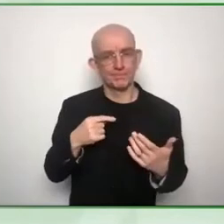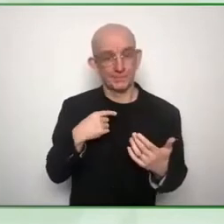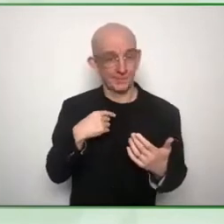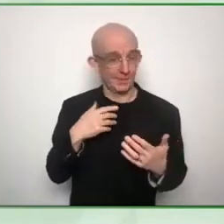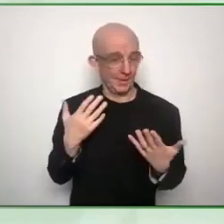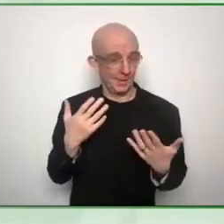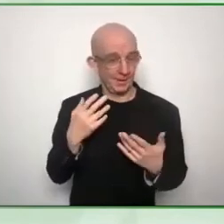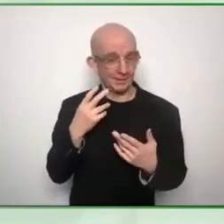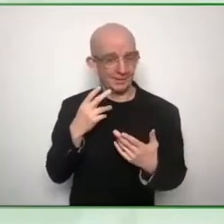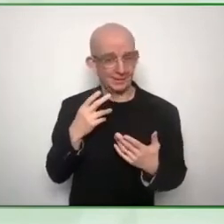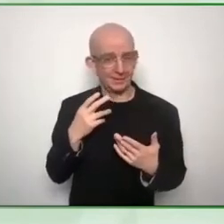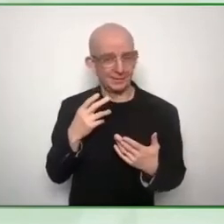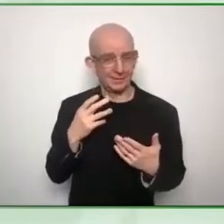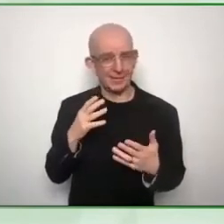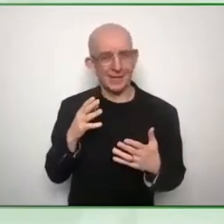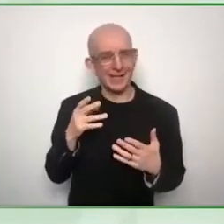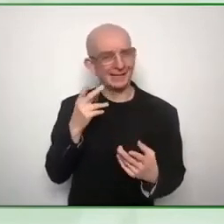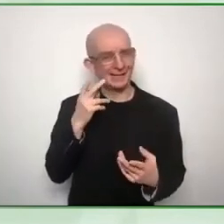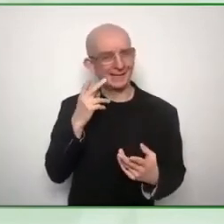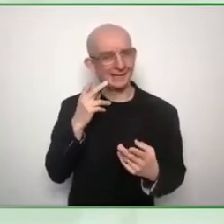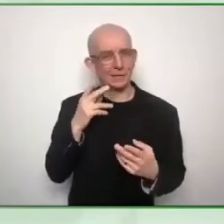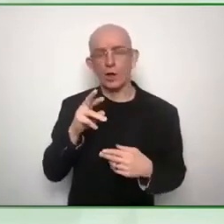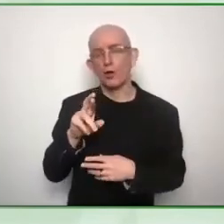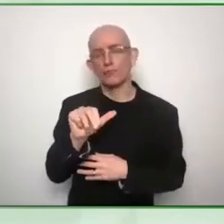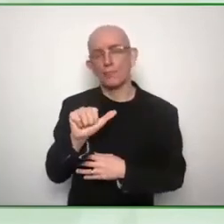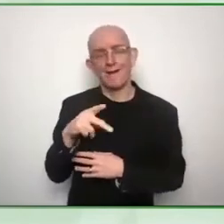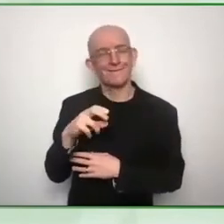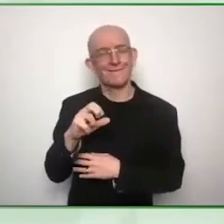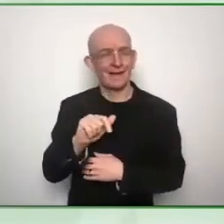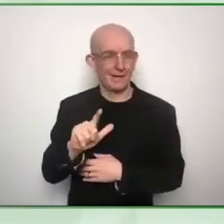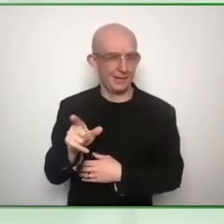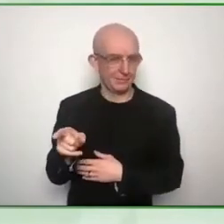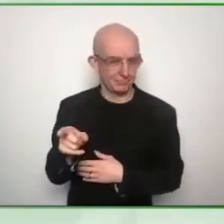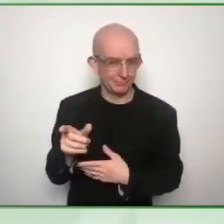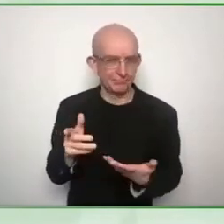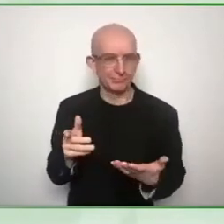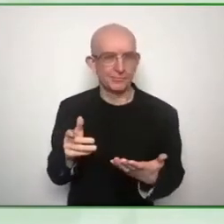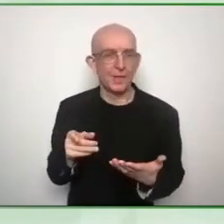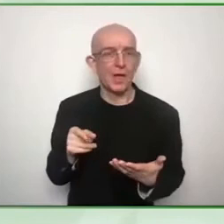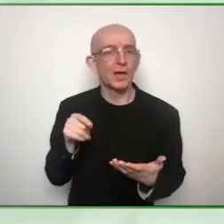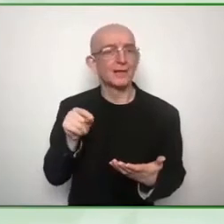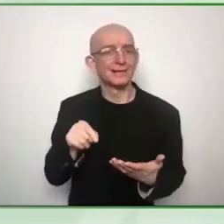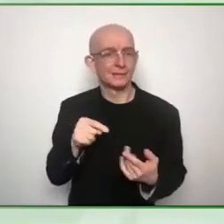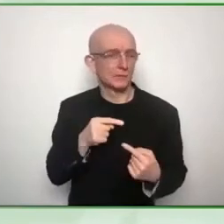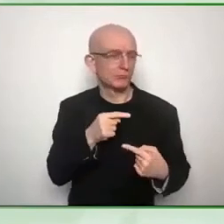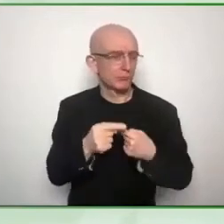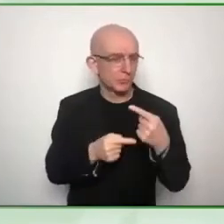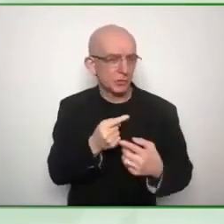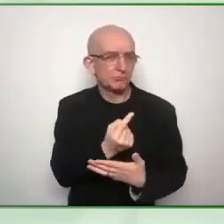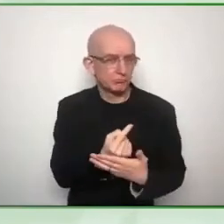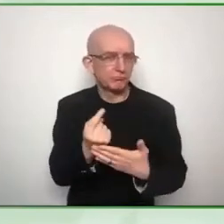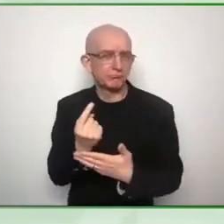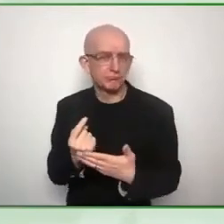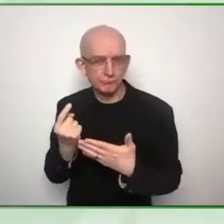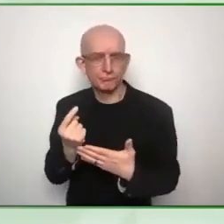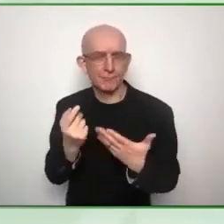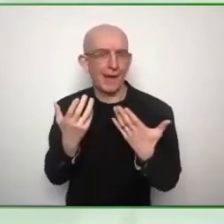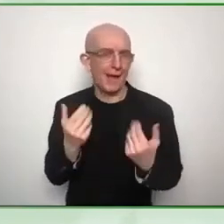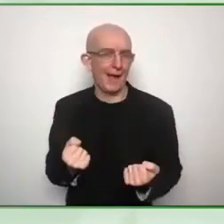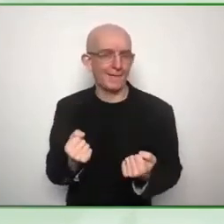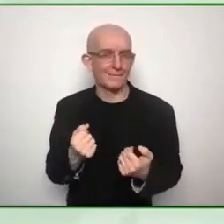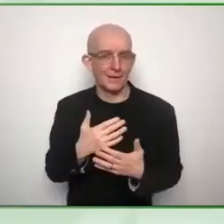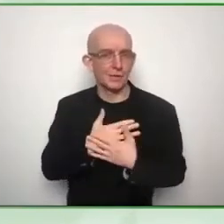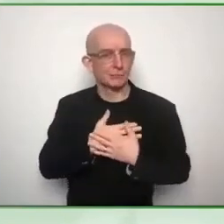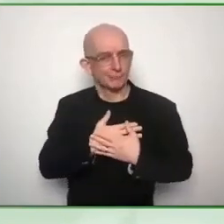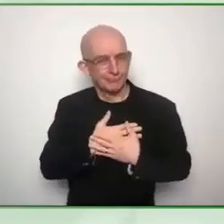our work um i don't think it would have got as far as as it has um i think it it got legs very early